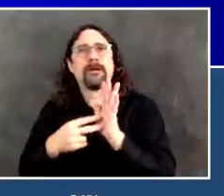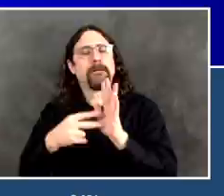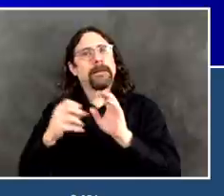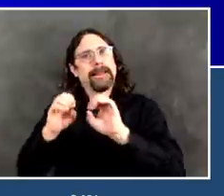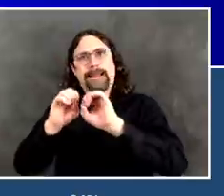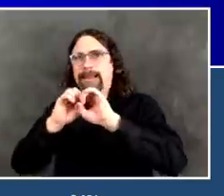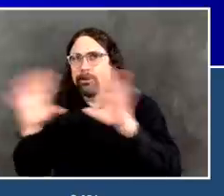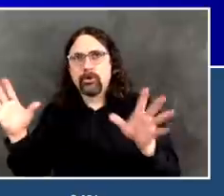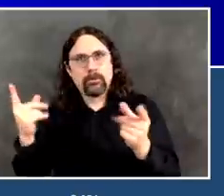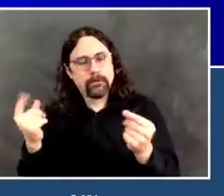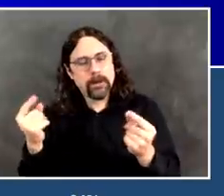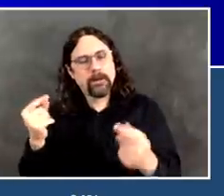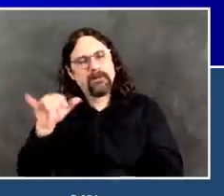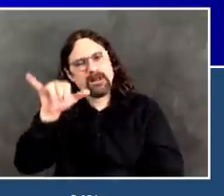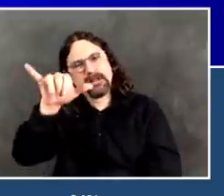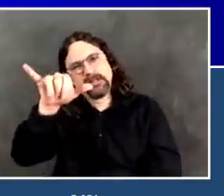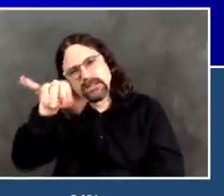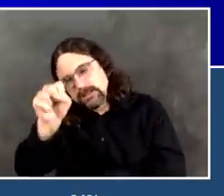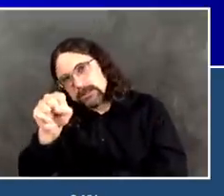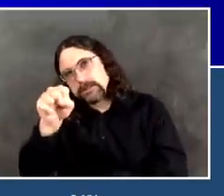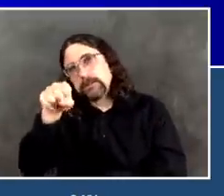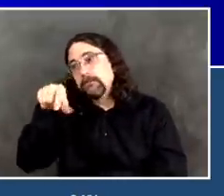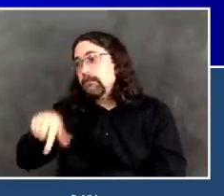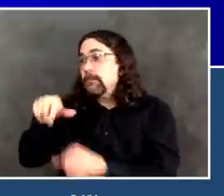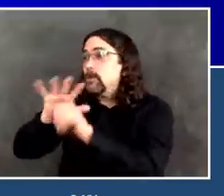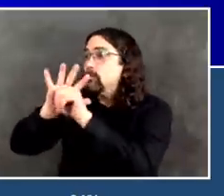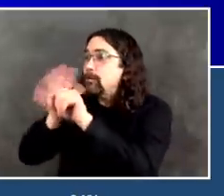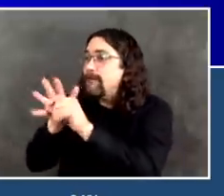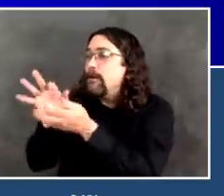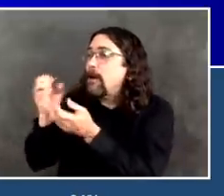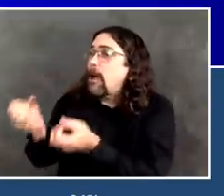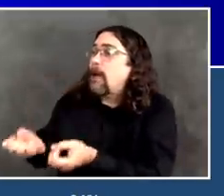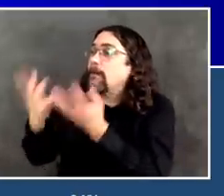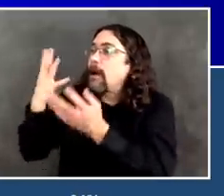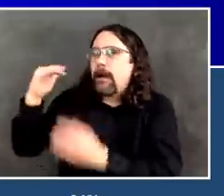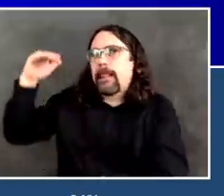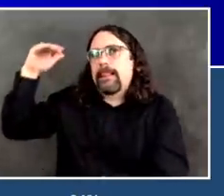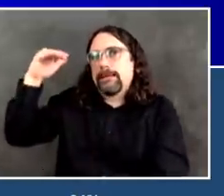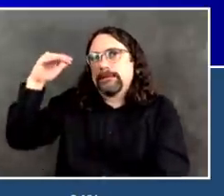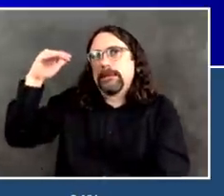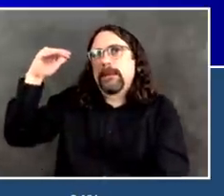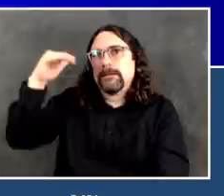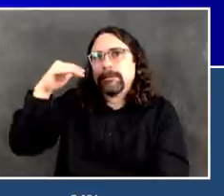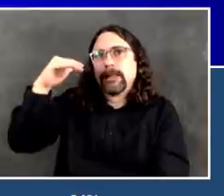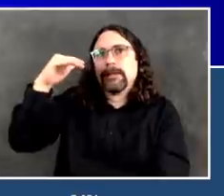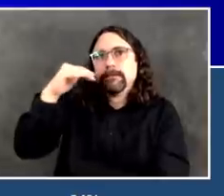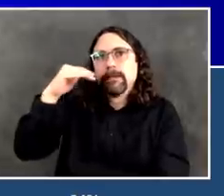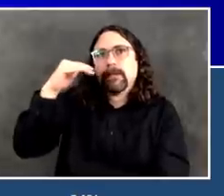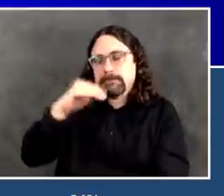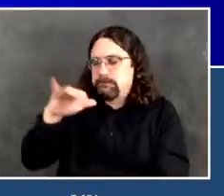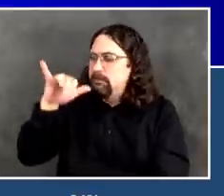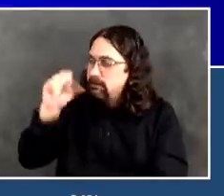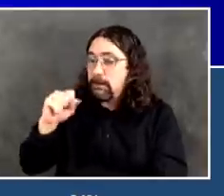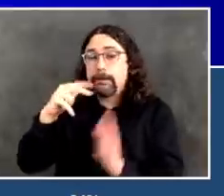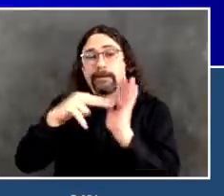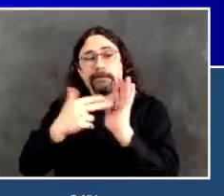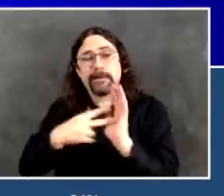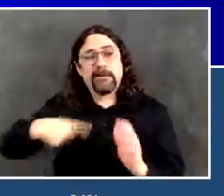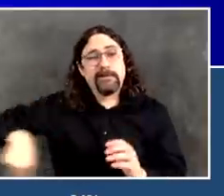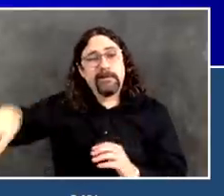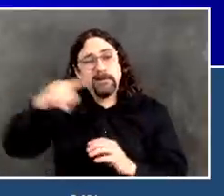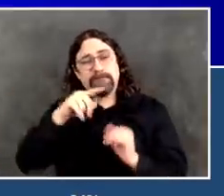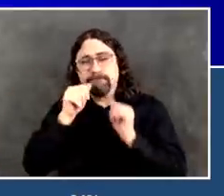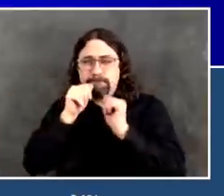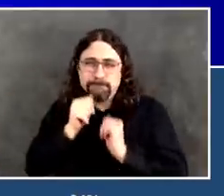We need to go farther. Because if it were to level off, that's not acceptable. You know, we've heard this word plateau.